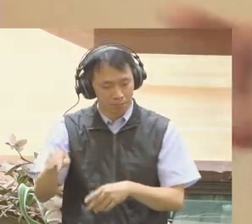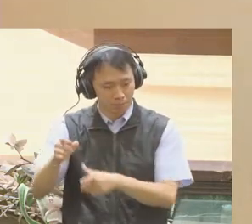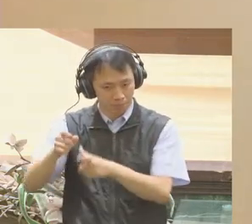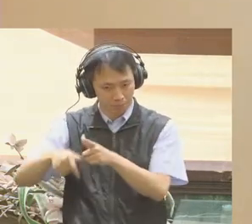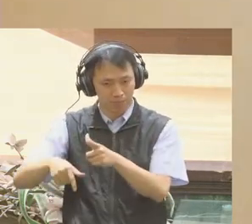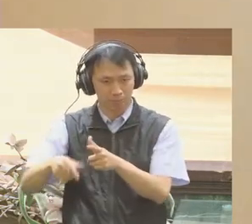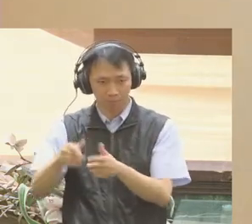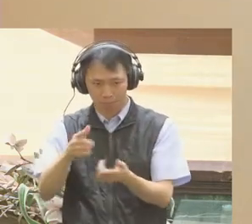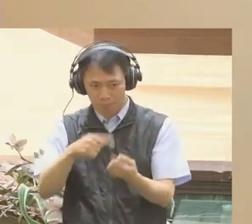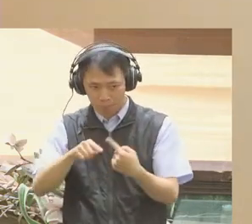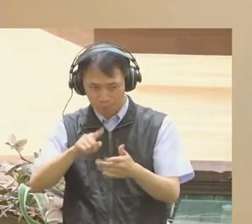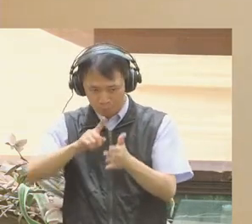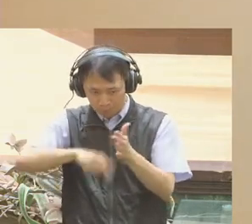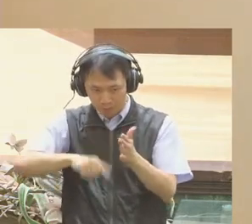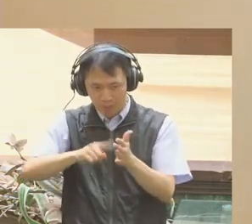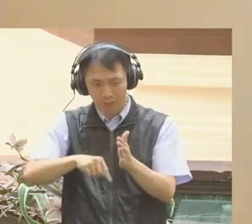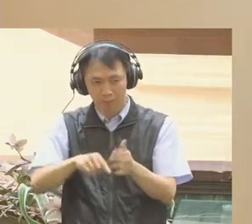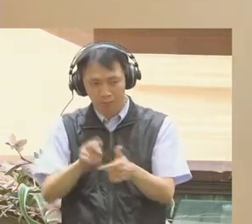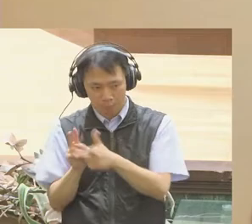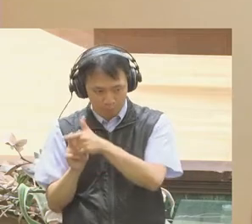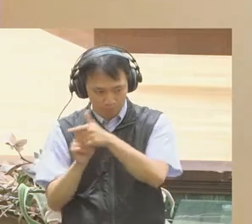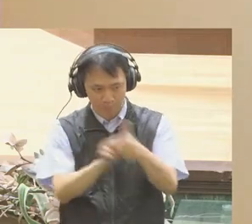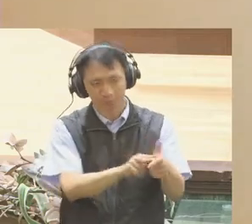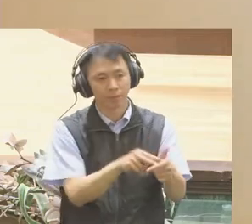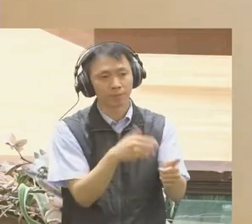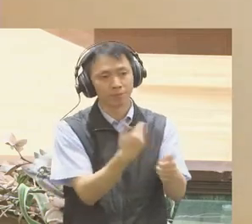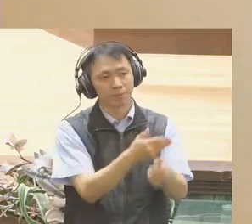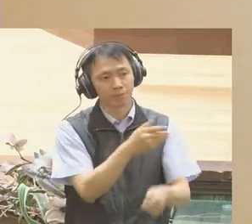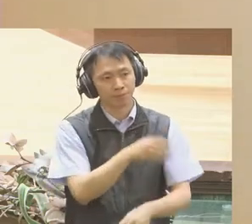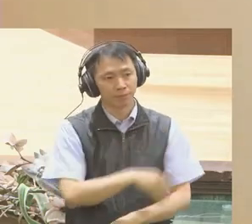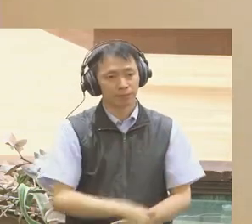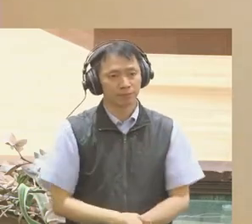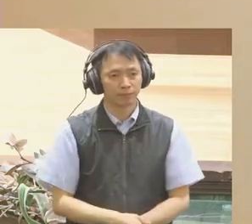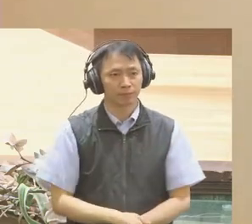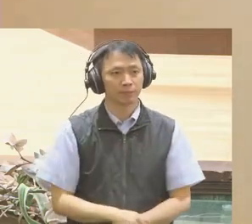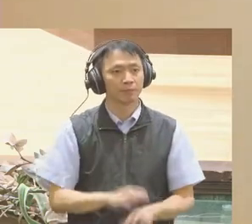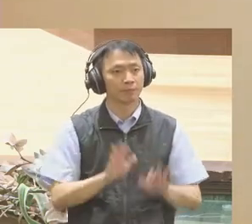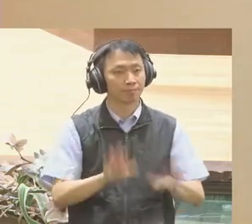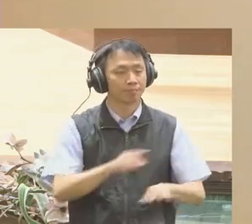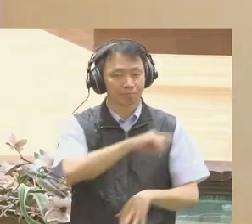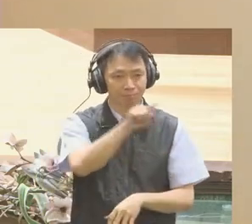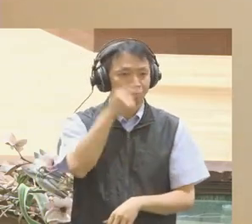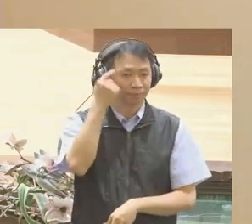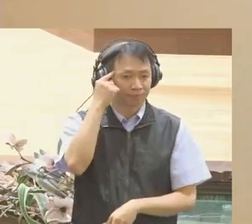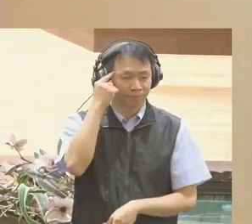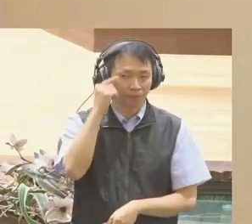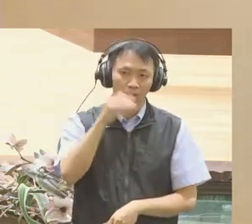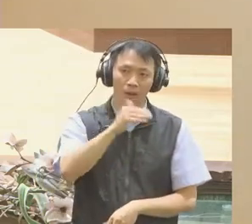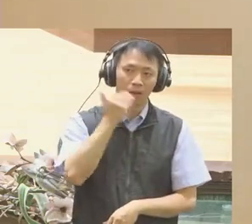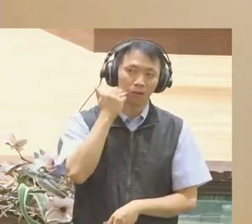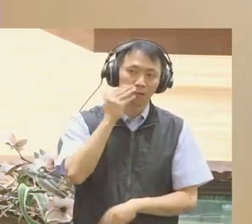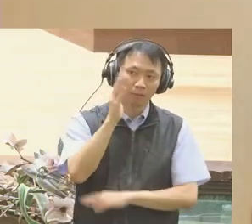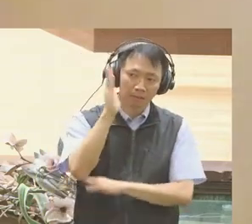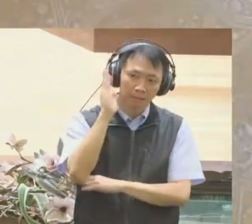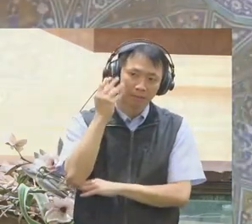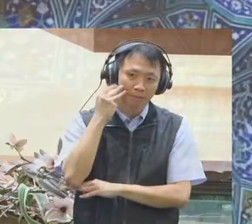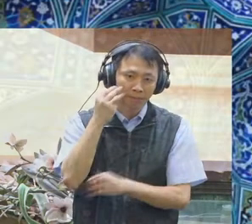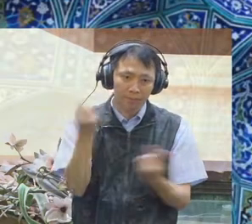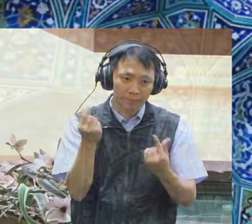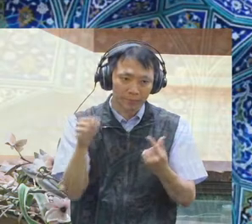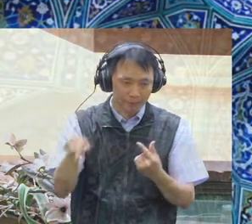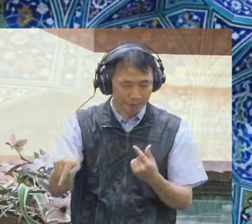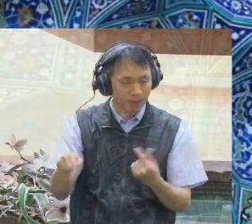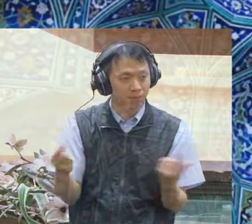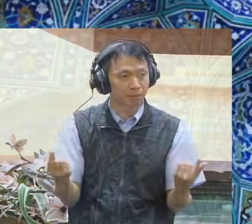all issues. Even issues the government isn't aware of or ready to yet consider. Imagine if the public transparently